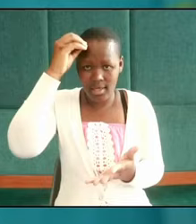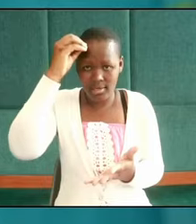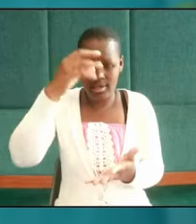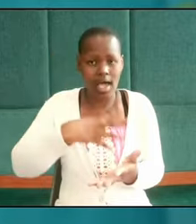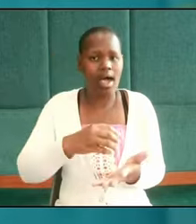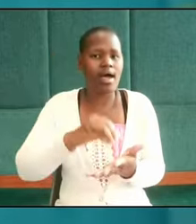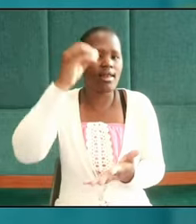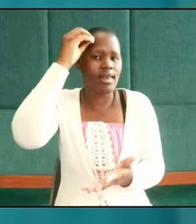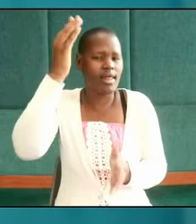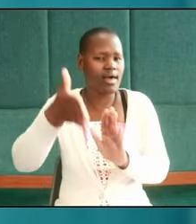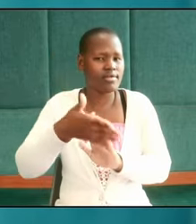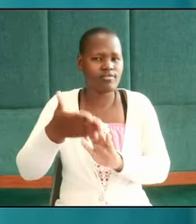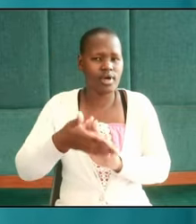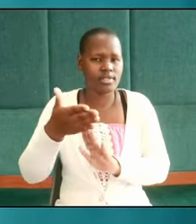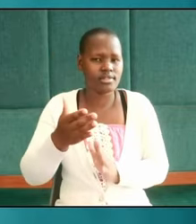fast